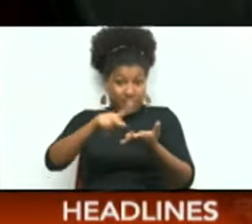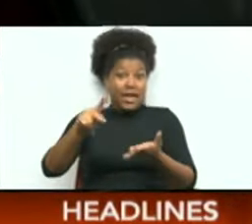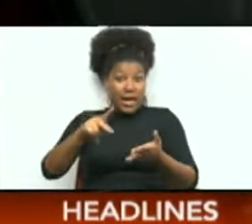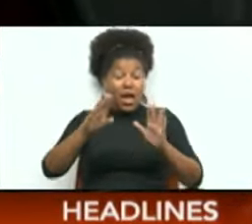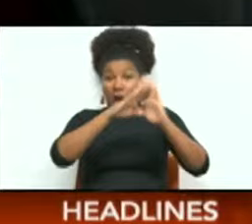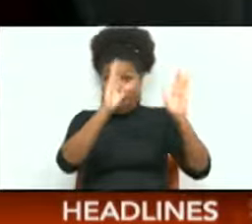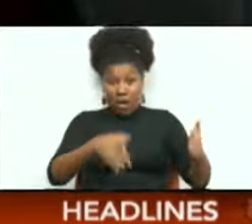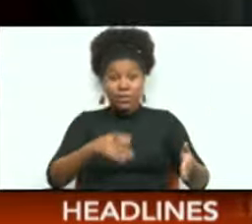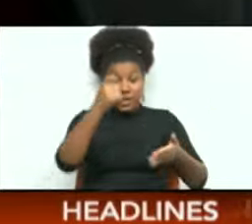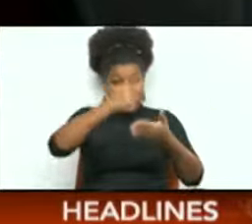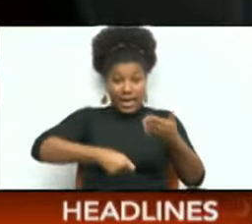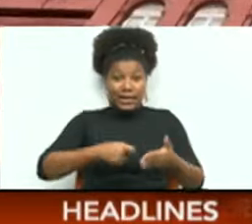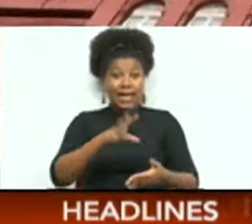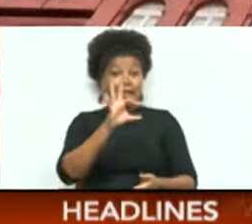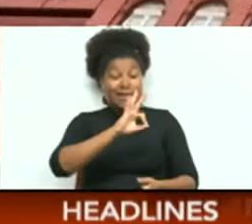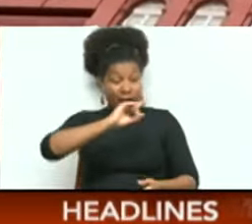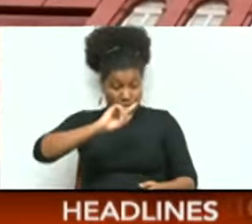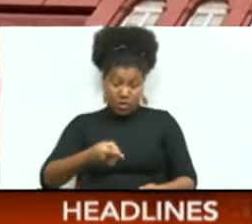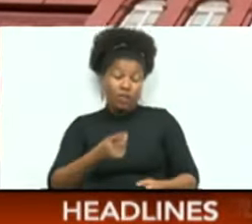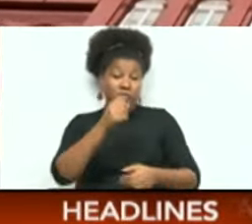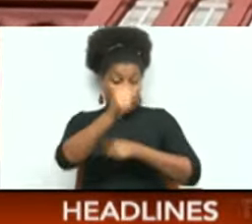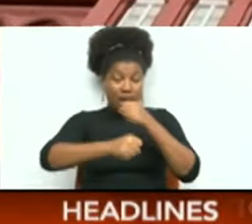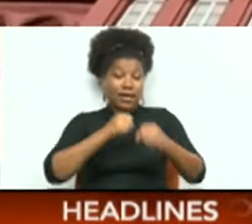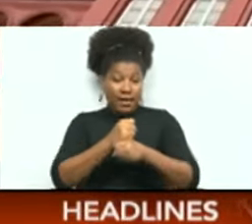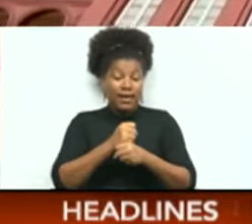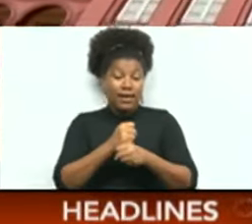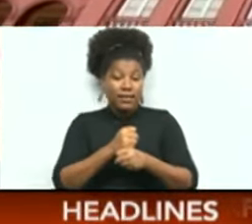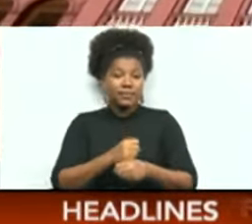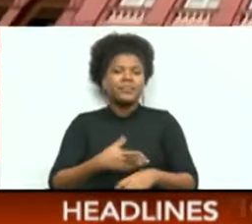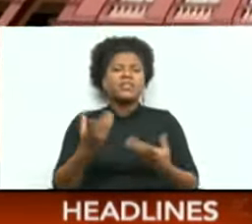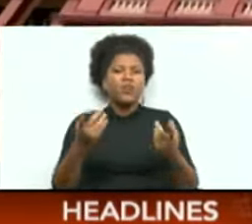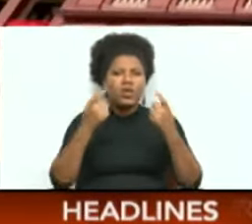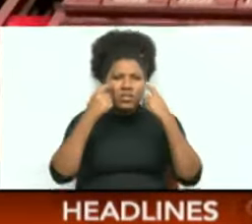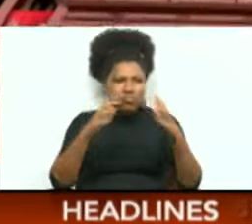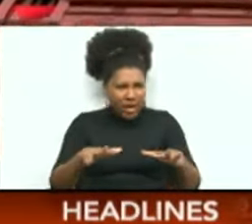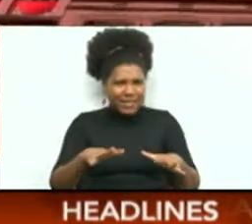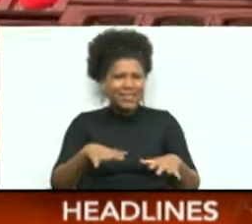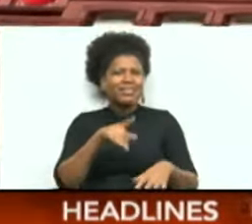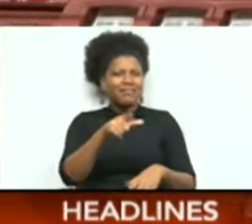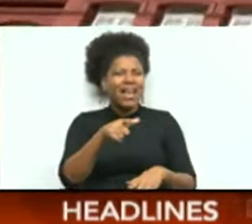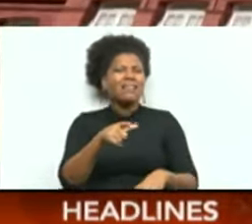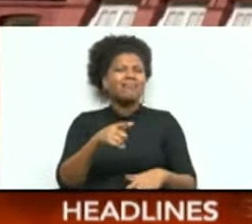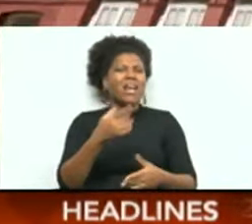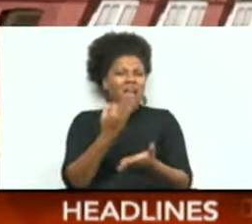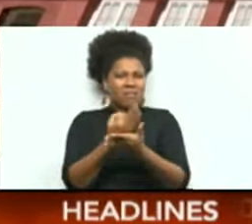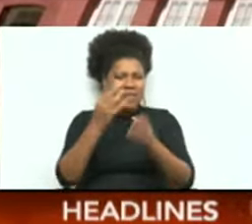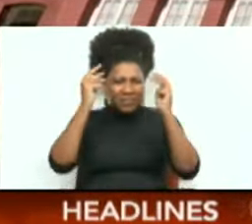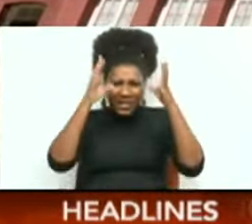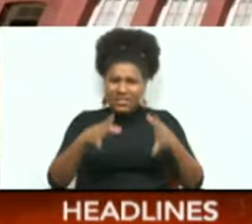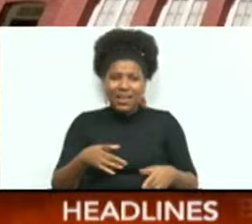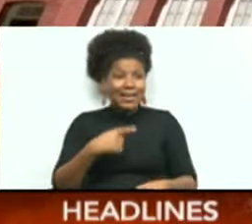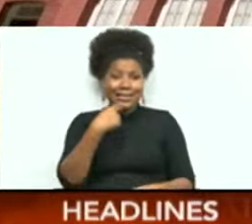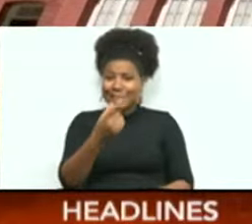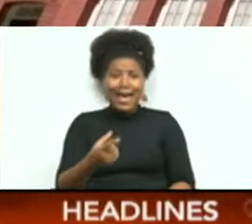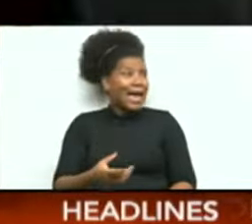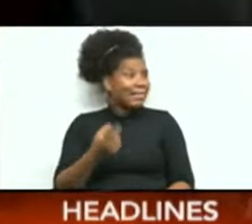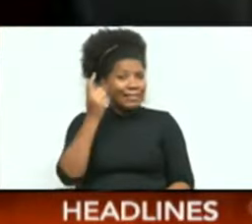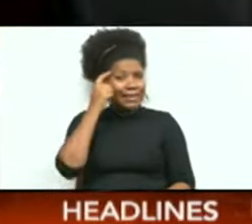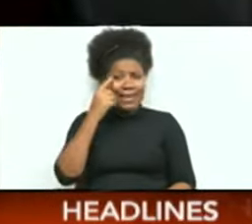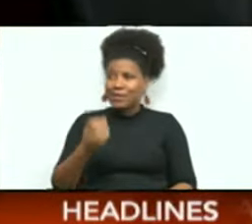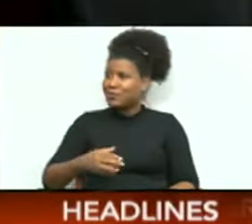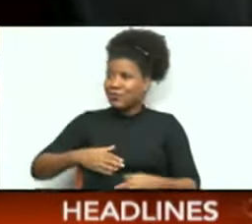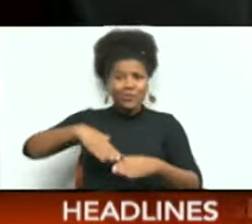$9,000 a year. Even more surprising that Minister Imbert admitted to the upper house that he himself thought it was too high.